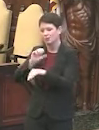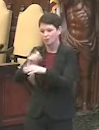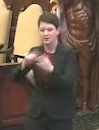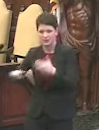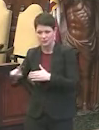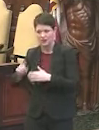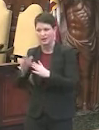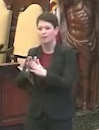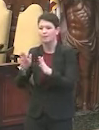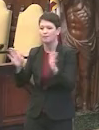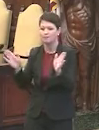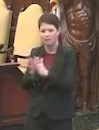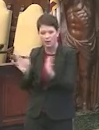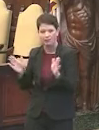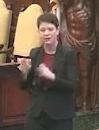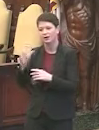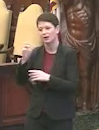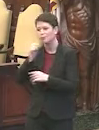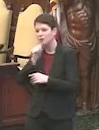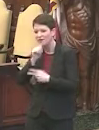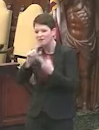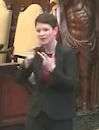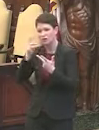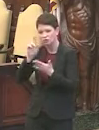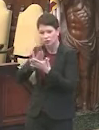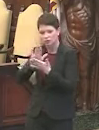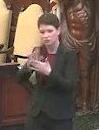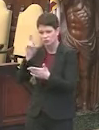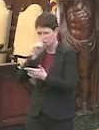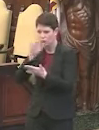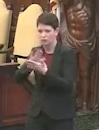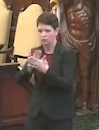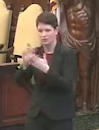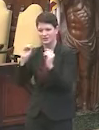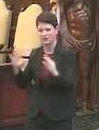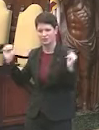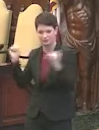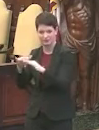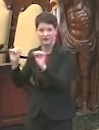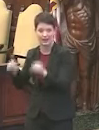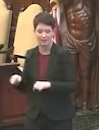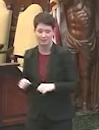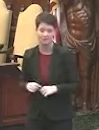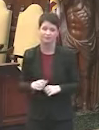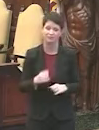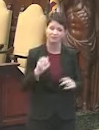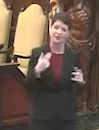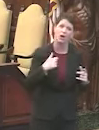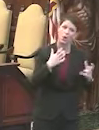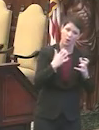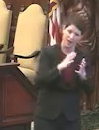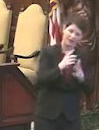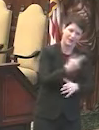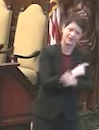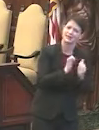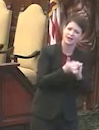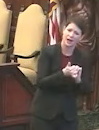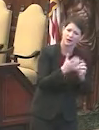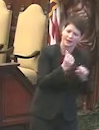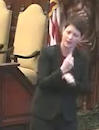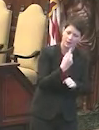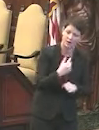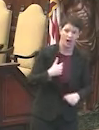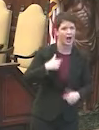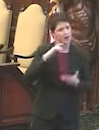public, private, charter schools, and parochial schools. So what should people do who want to have vaccine? Remind you again, if you